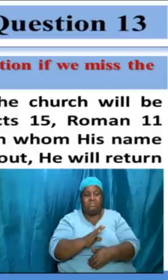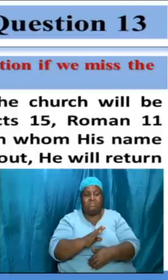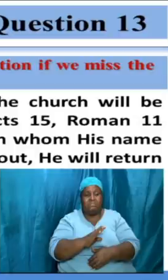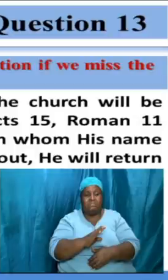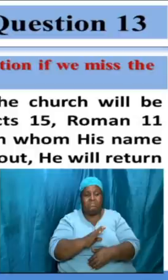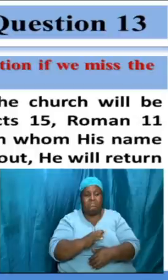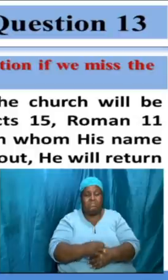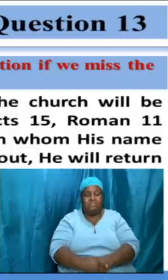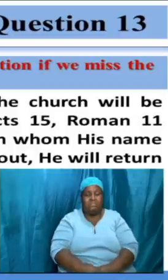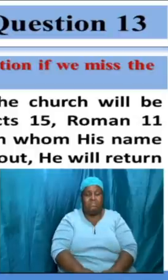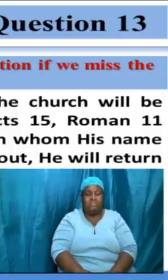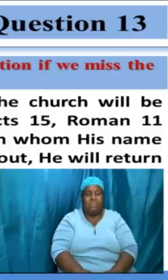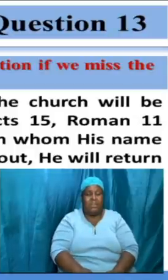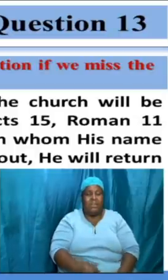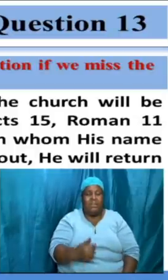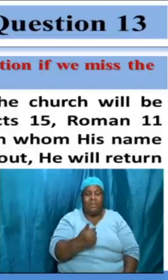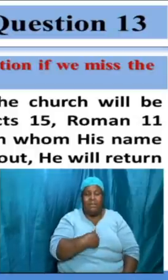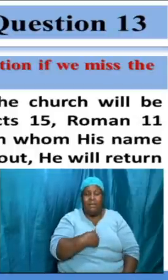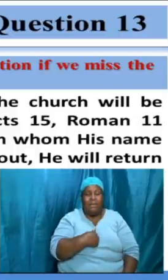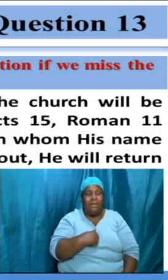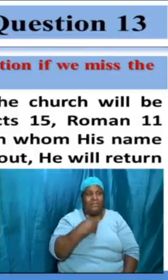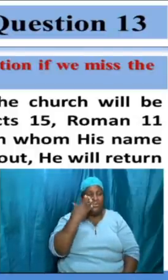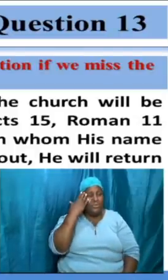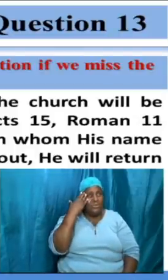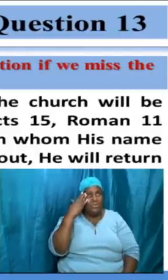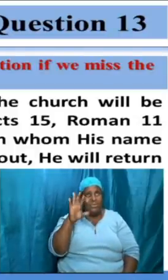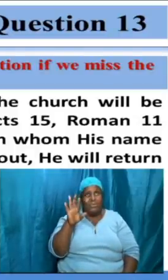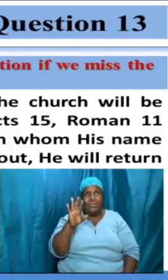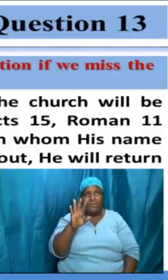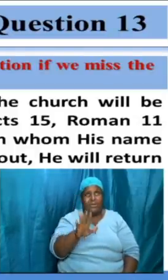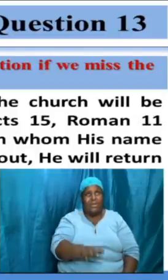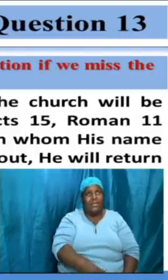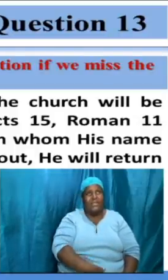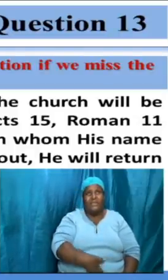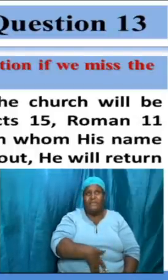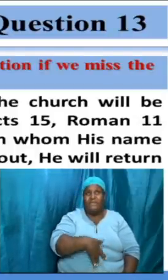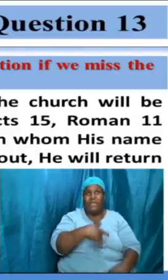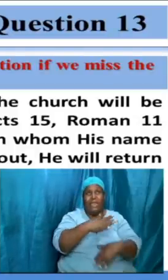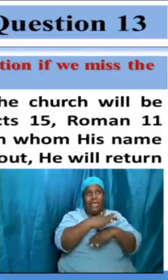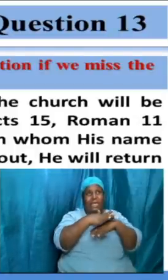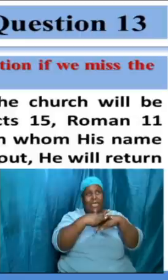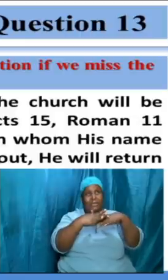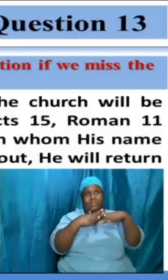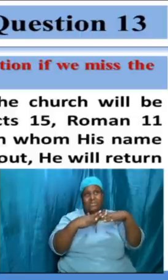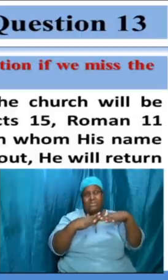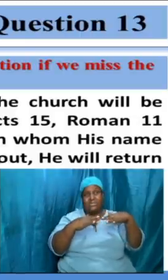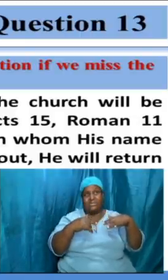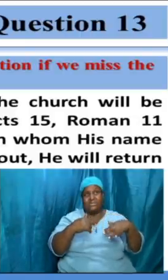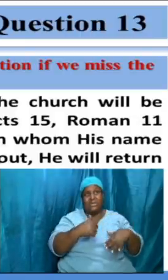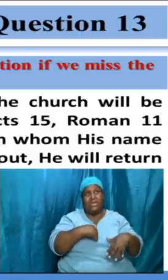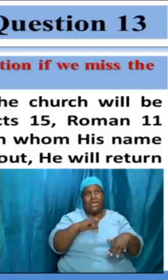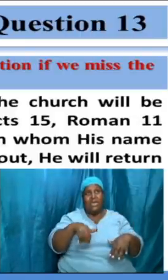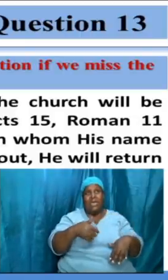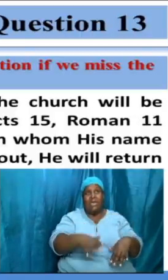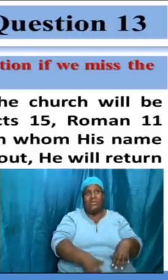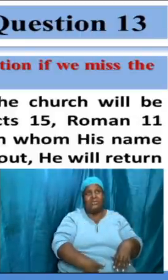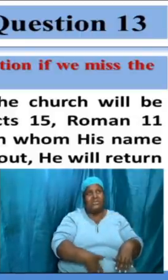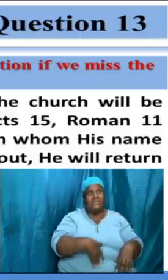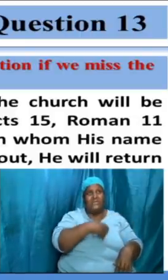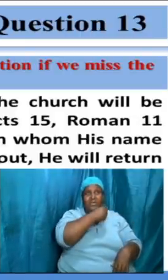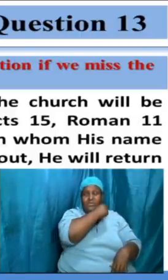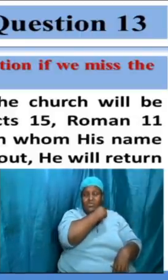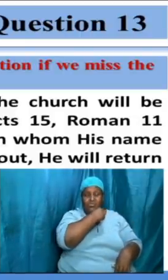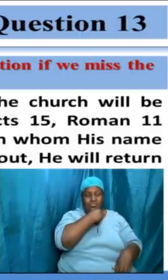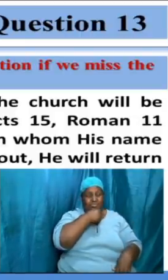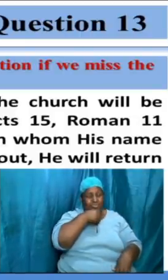i don't know i just feel empty i just feel dry i what can i do what